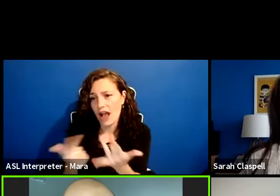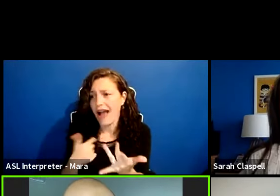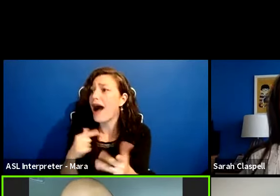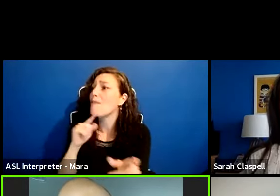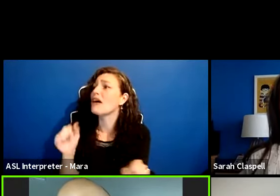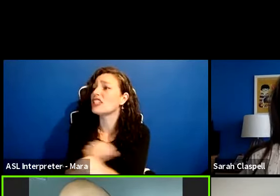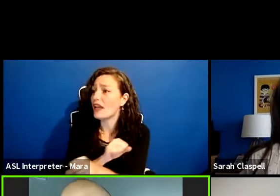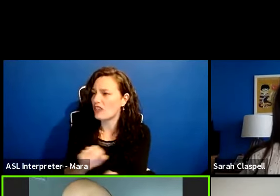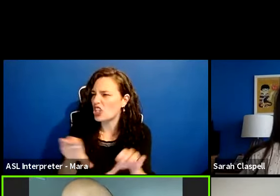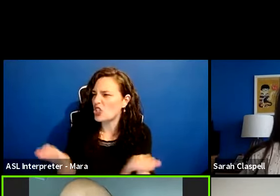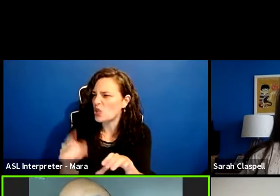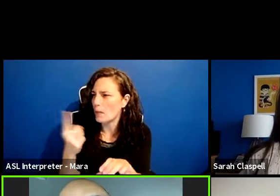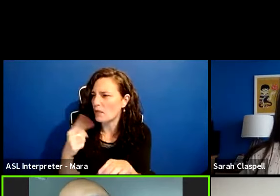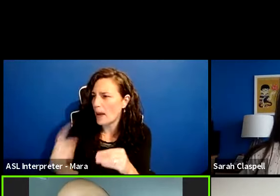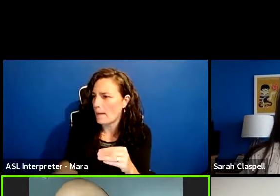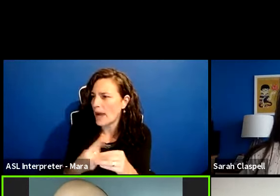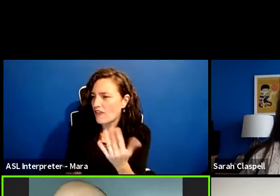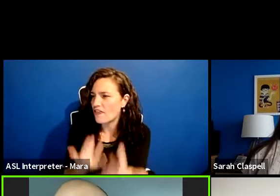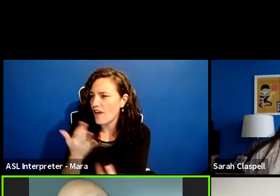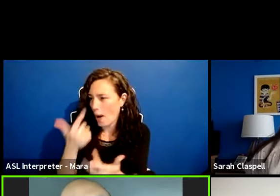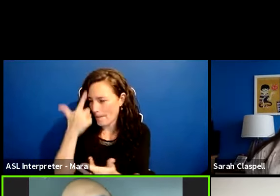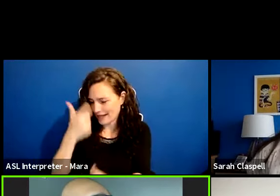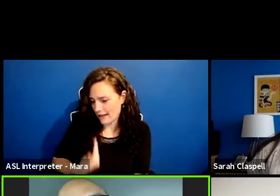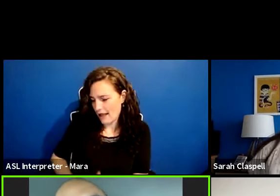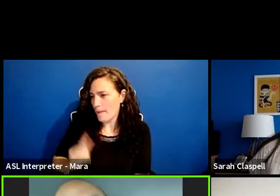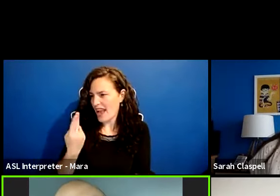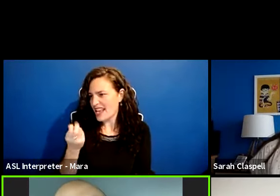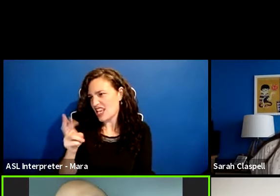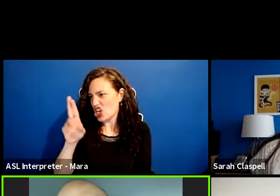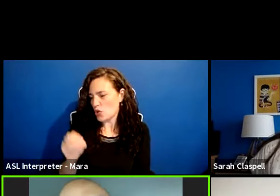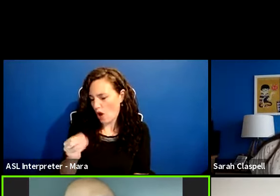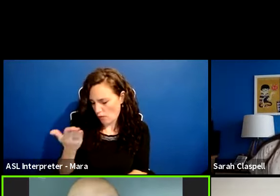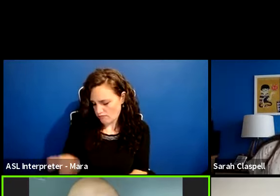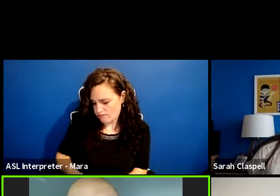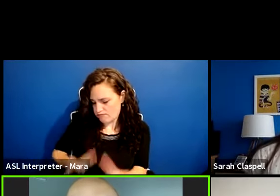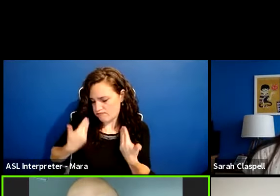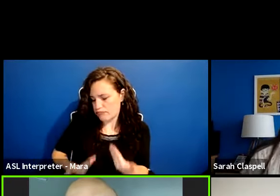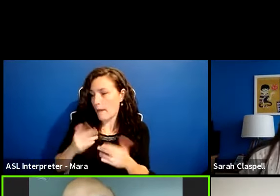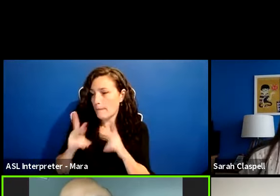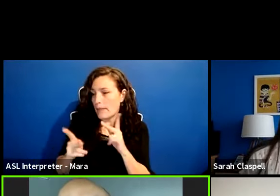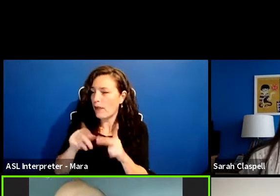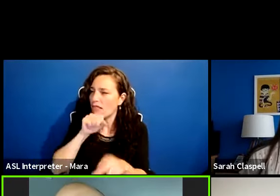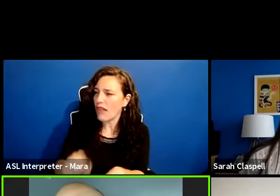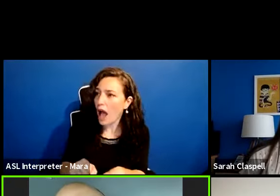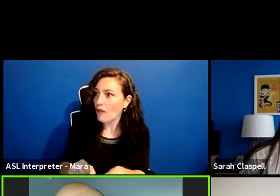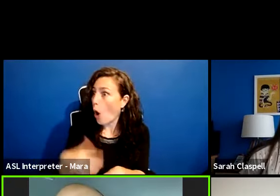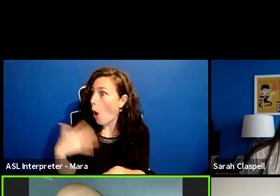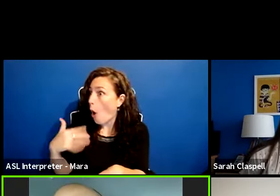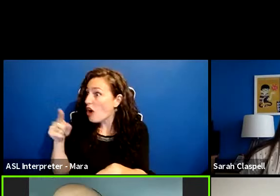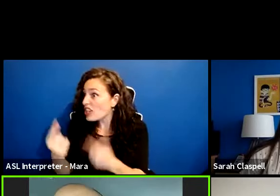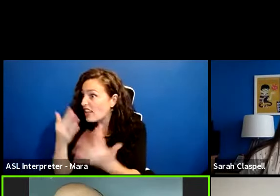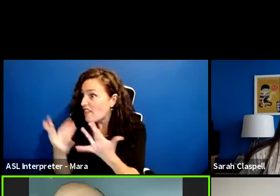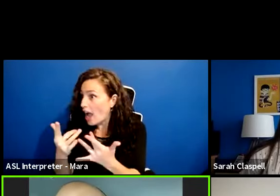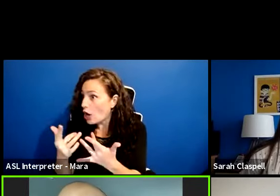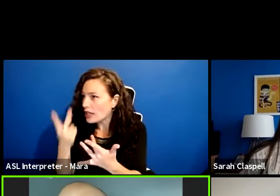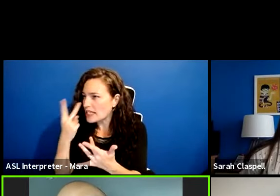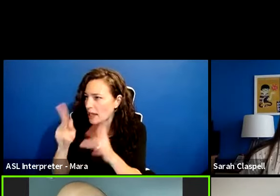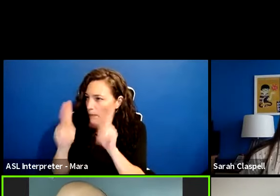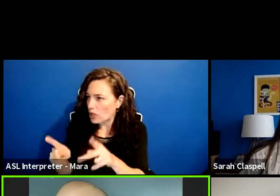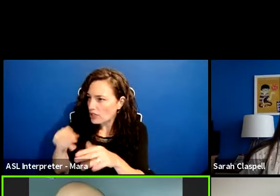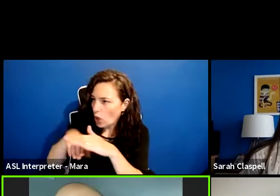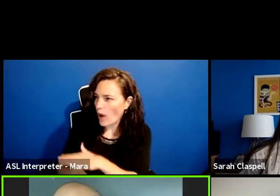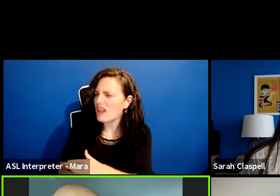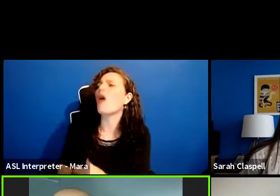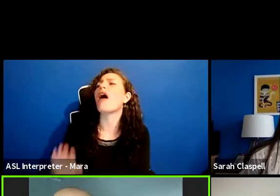about them because I'm a hero. People love when you see a fire, somebody goes in, they say, Hey, let me put